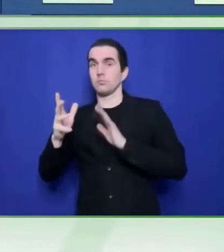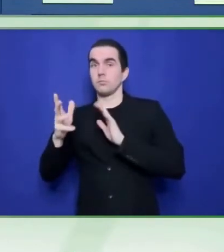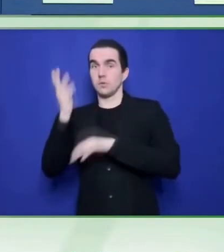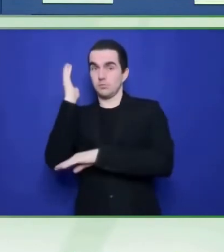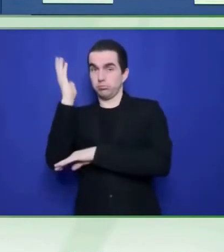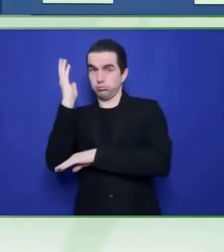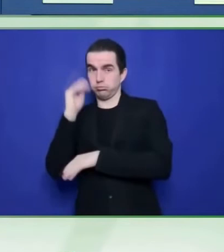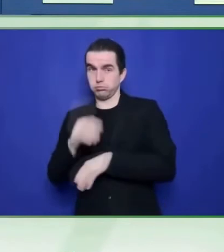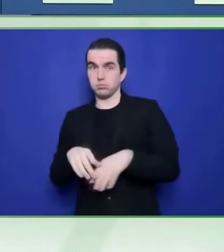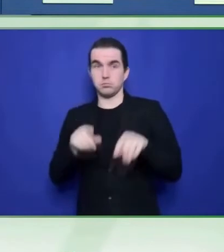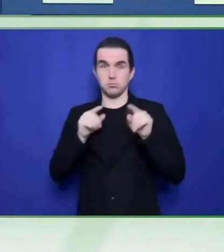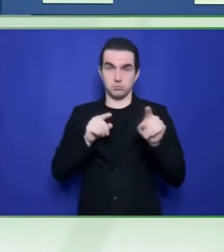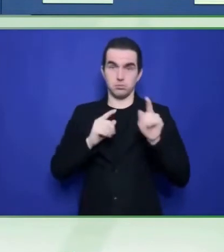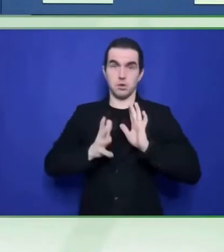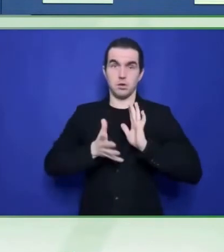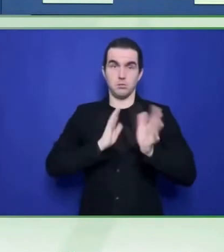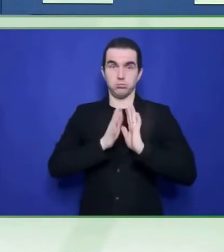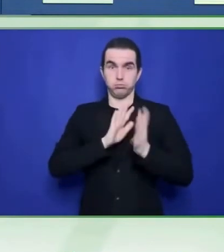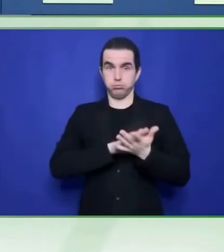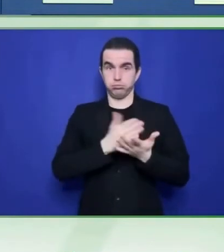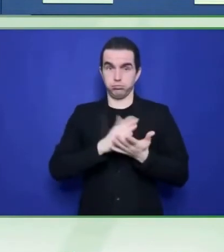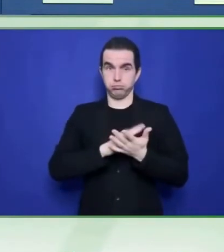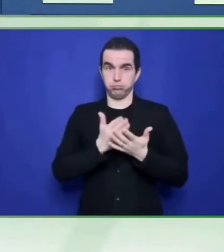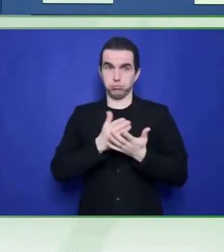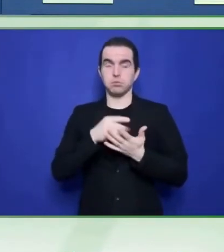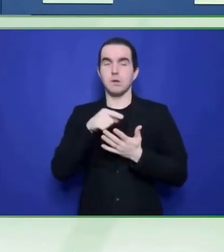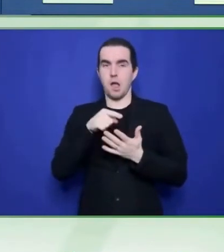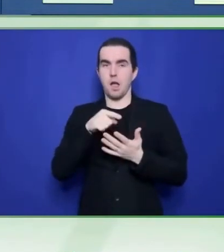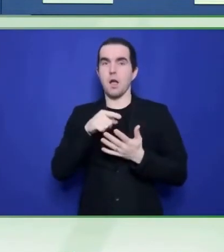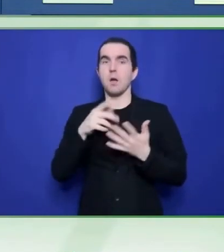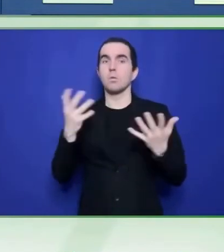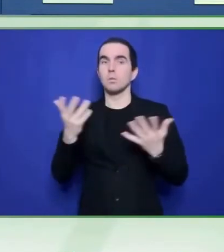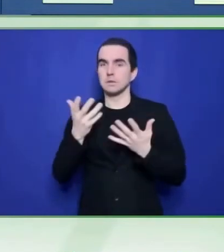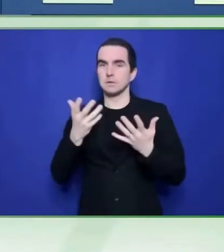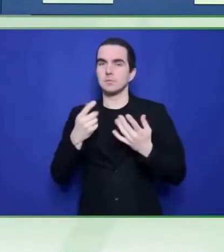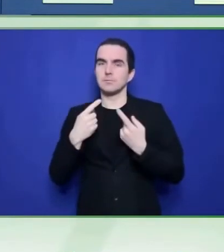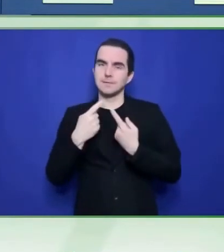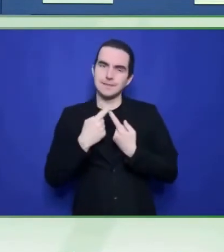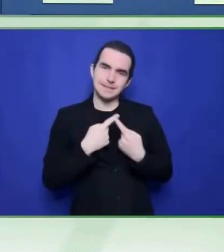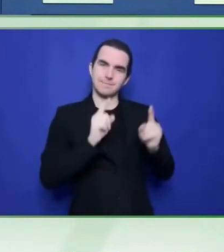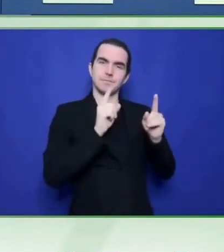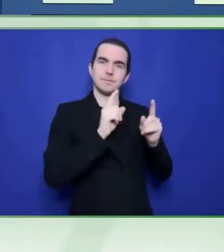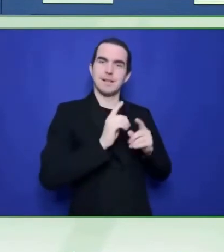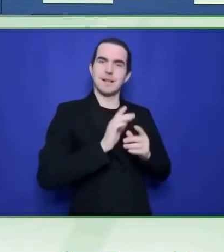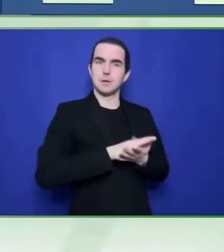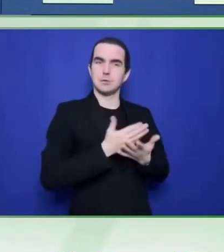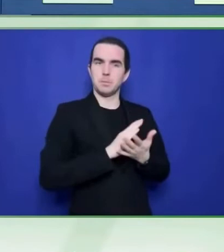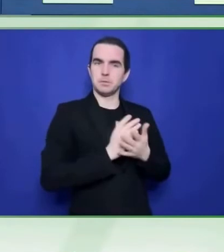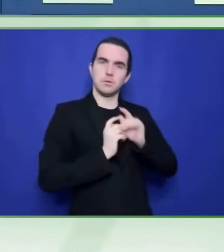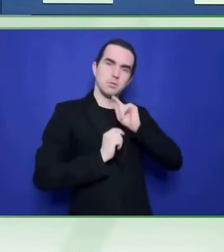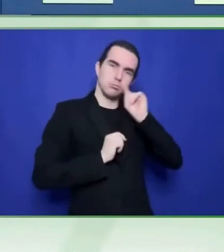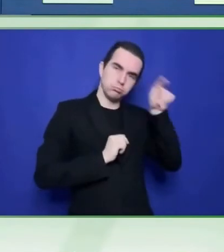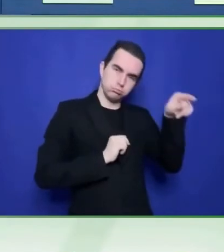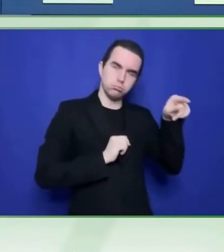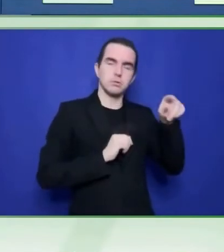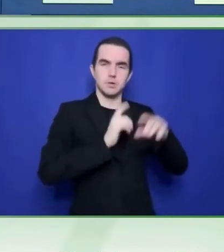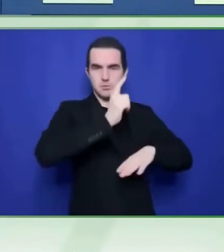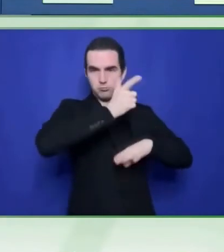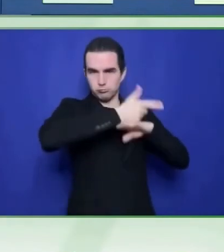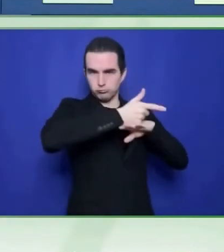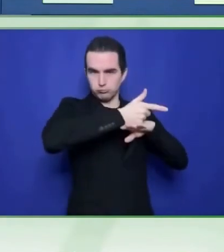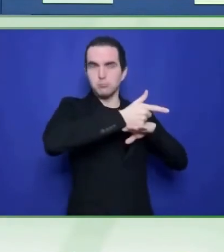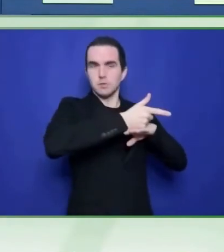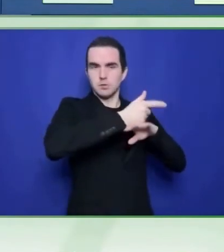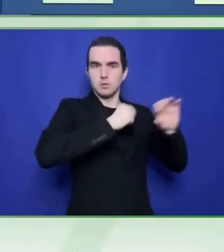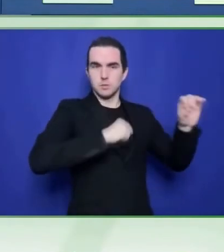Aiko Akiyama from ESCAP wants to recommend this system, the United Nations, for use in